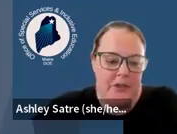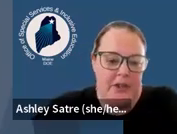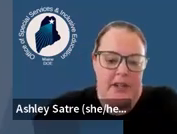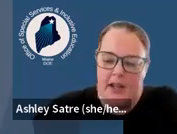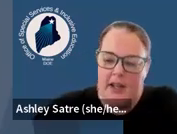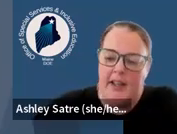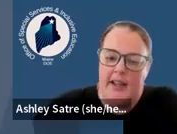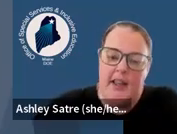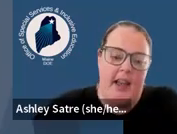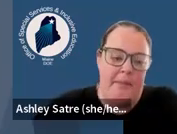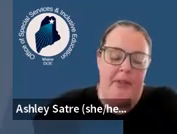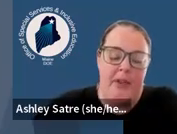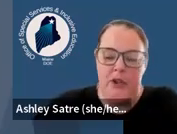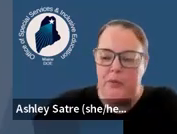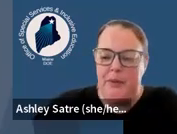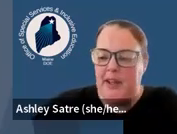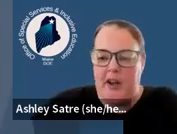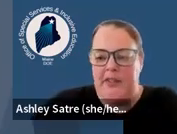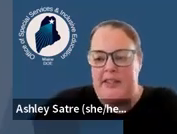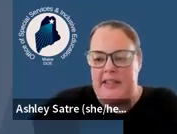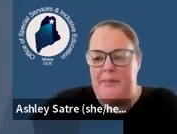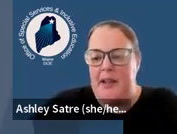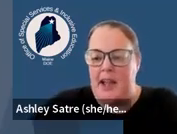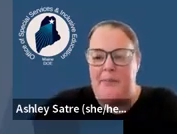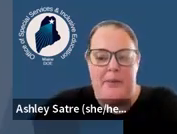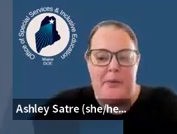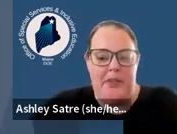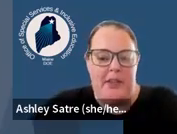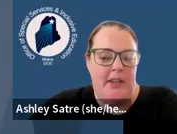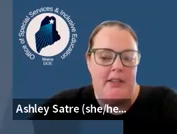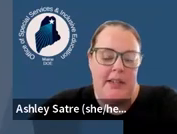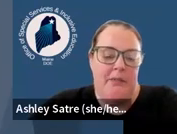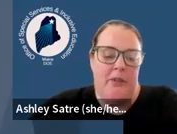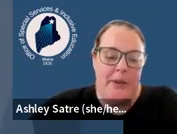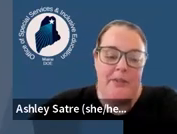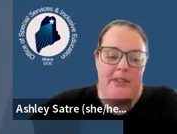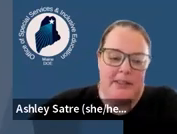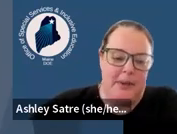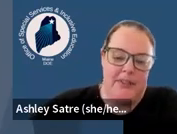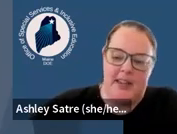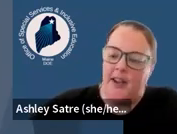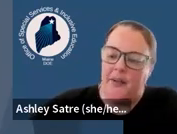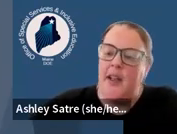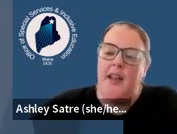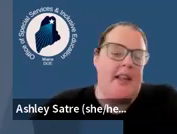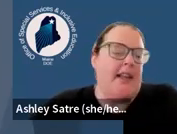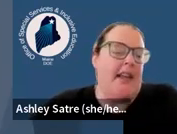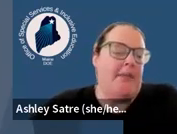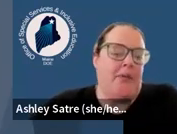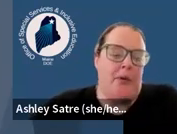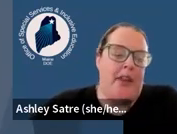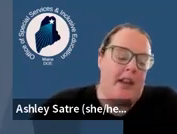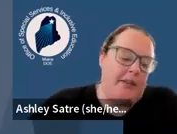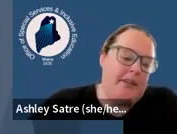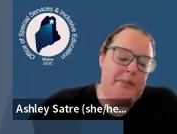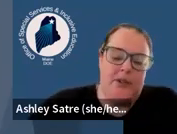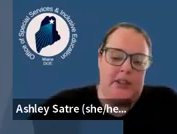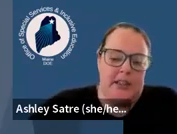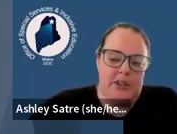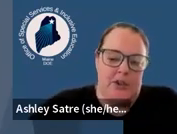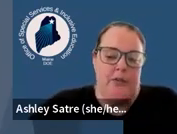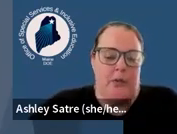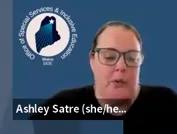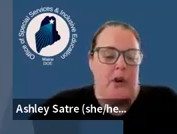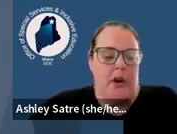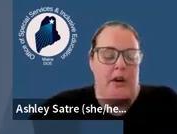Ashley Satry. I am the newbie on the team and I've been with the team for about six months now. And before that, I was a